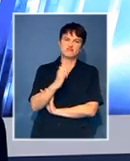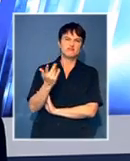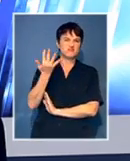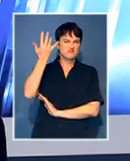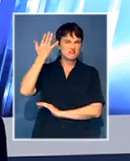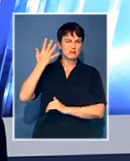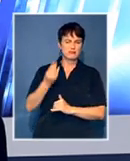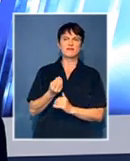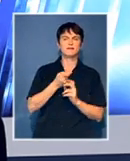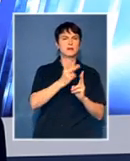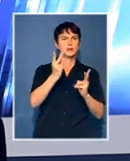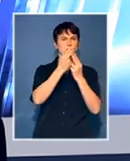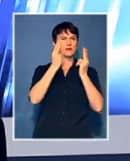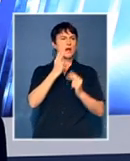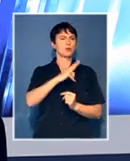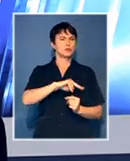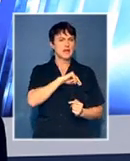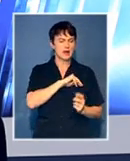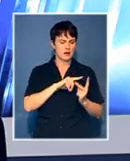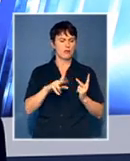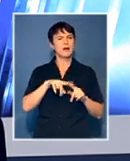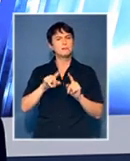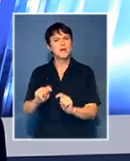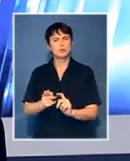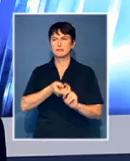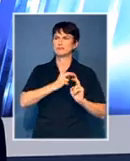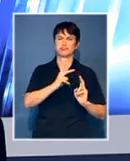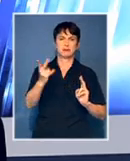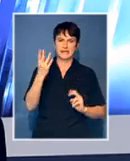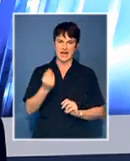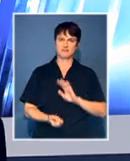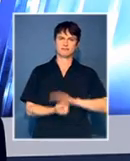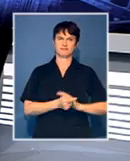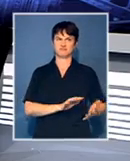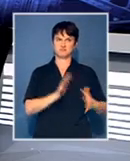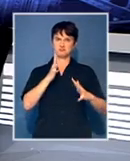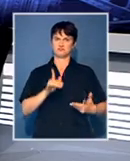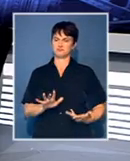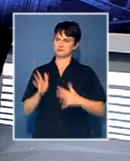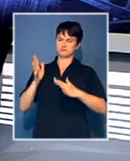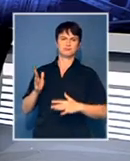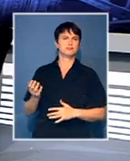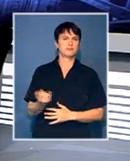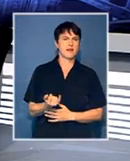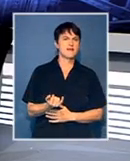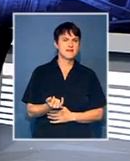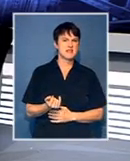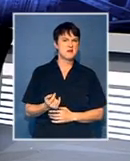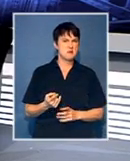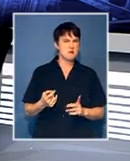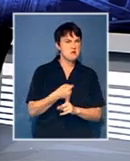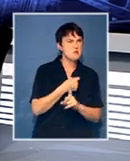various campuses across the country. It's not only, you know, KZN or Cape Town. Now, instability, so to speak, where there's violence